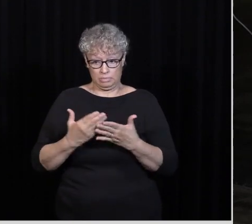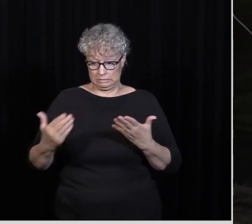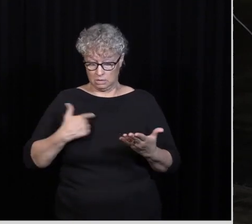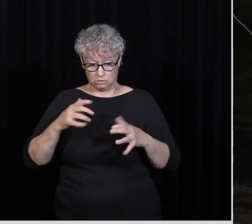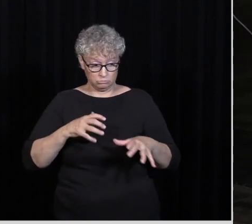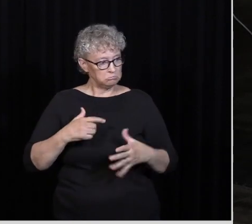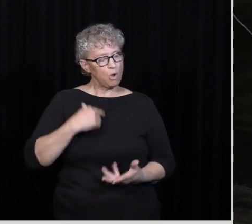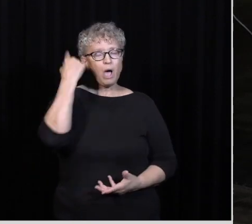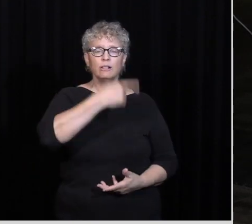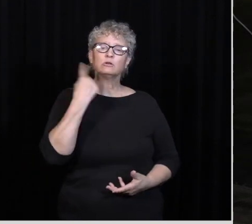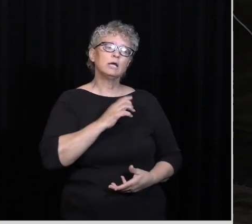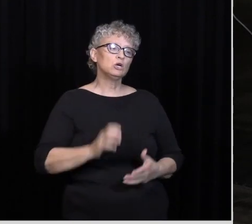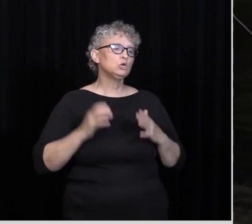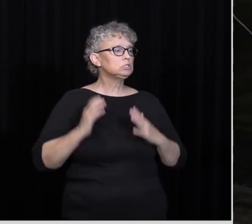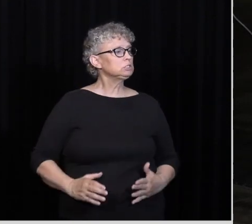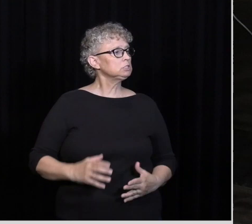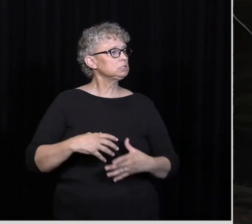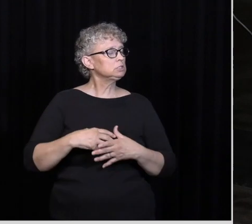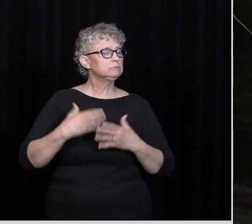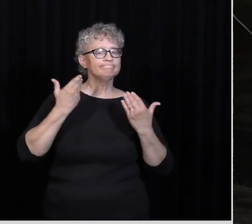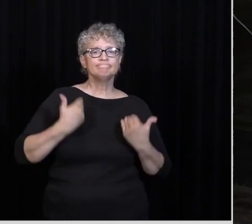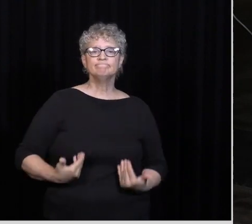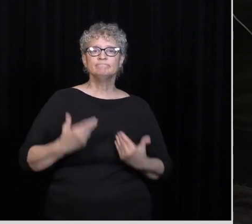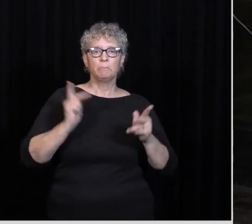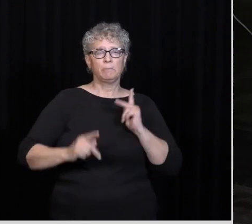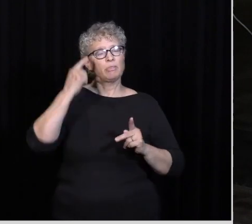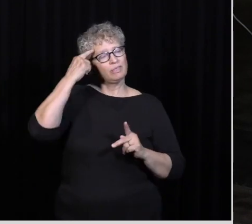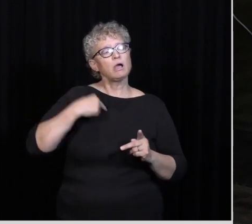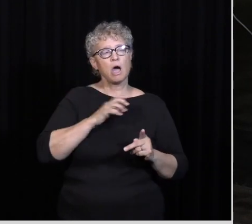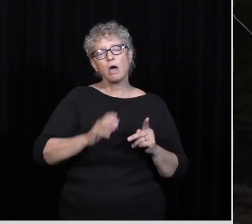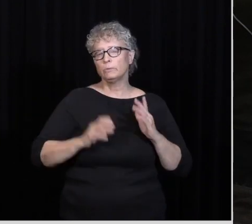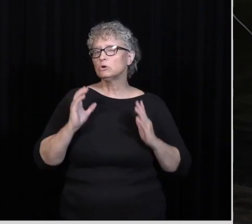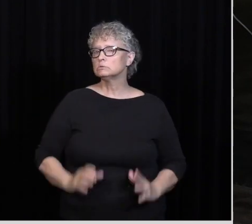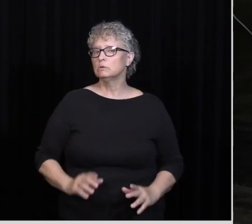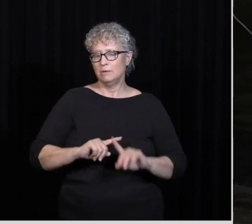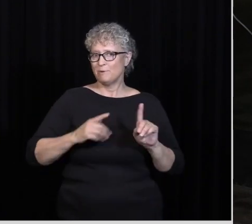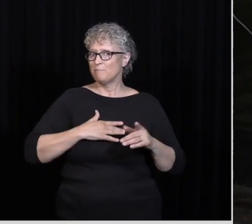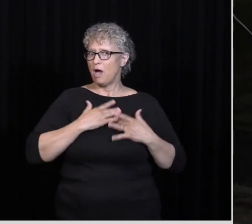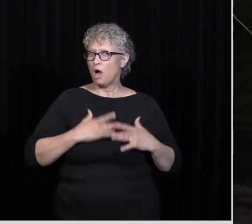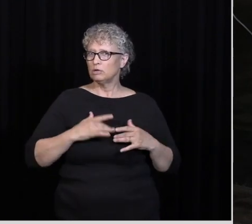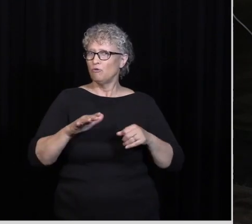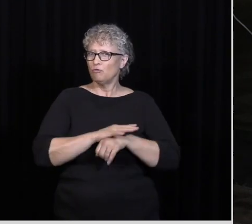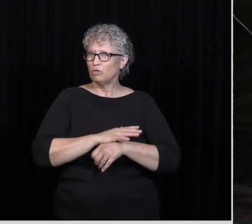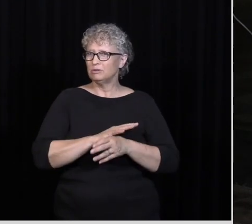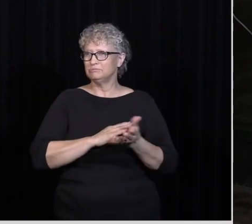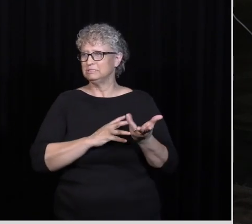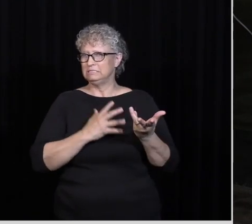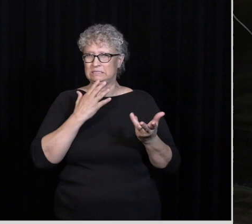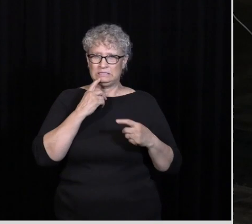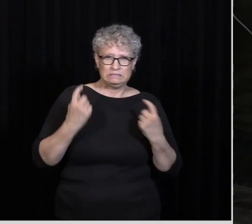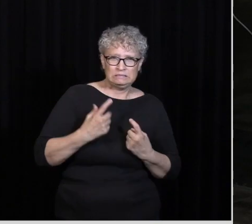look like A Christian Maybe other people Think that I'm a Christian But really My heart is full Of corruption And